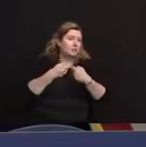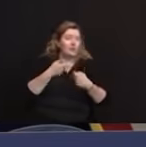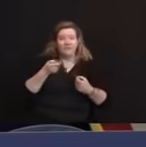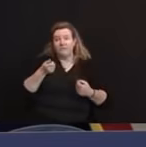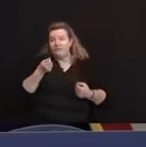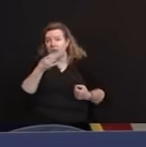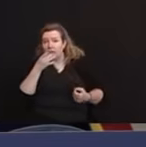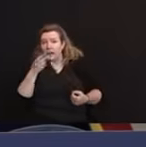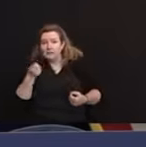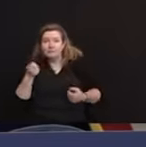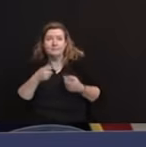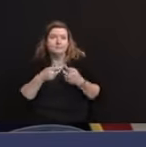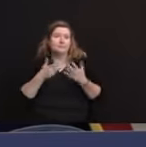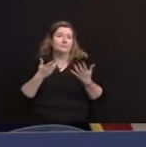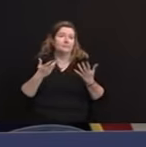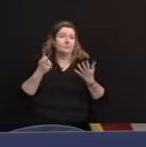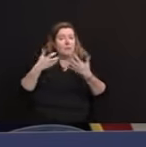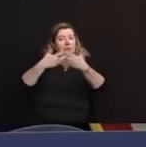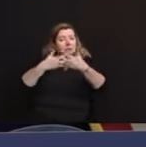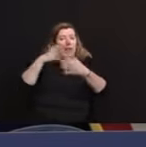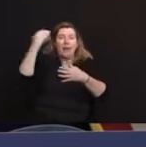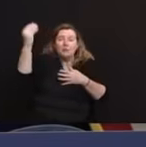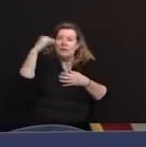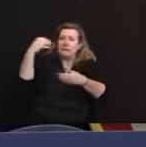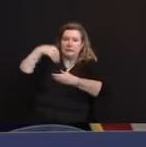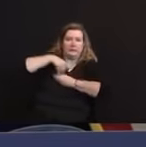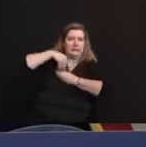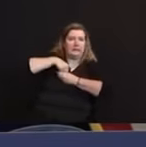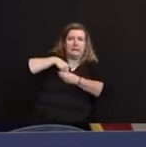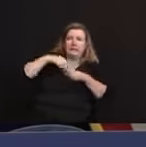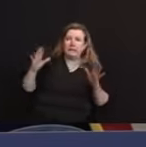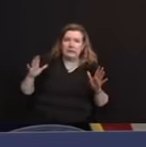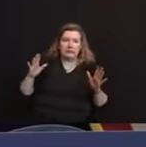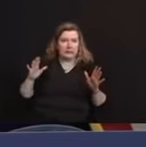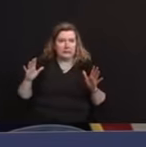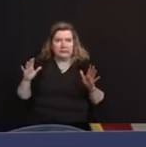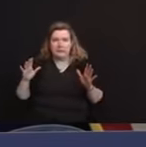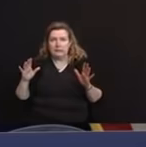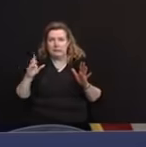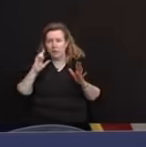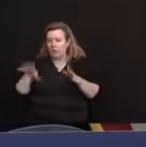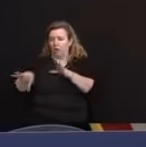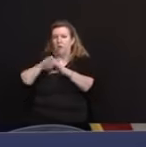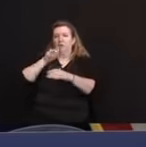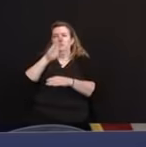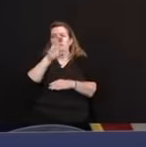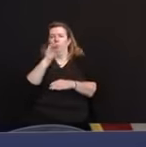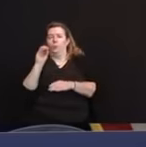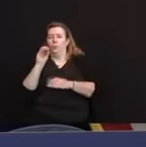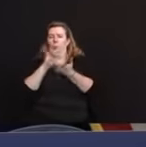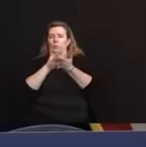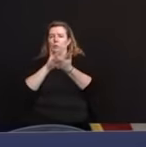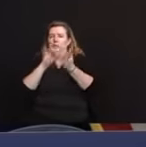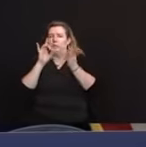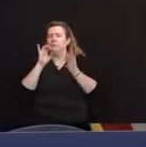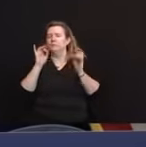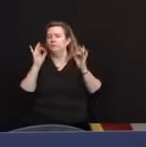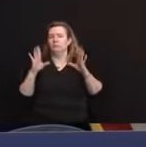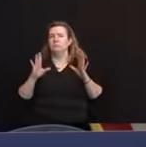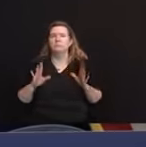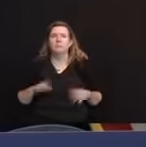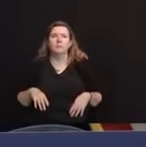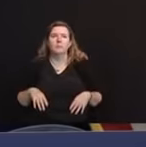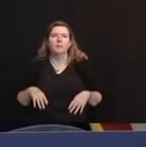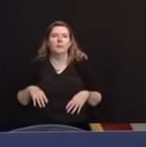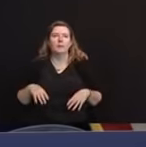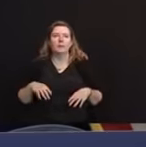don't have a carbon monoxide tragedy. Again, always about avoiding downed power lines. And the